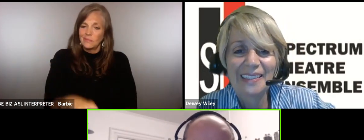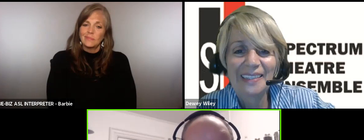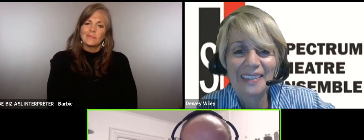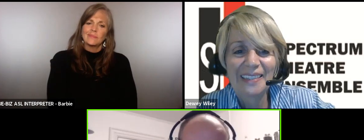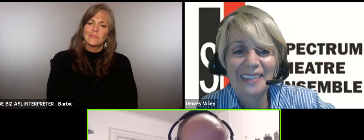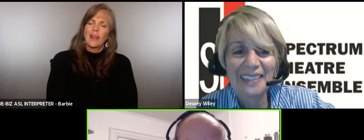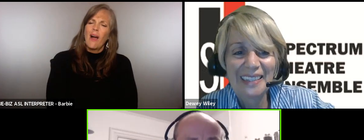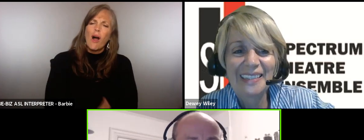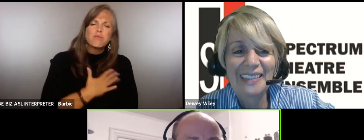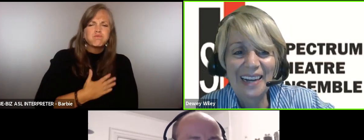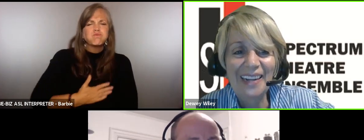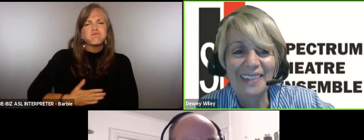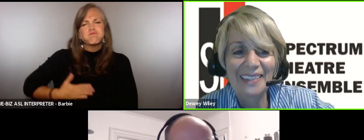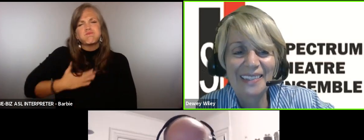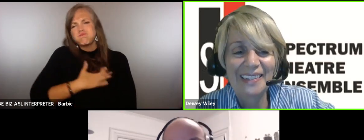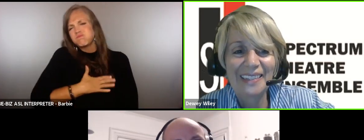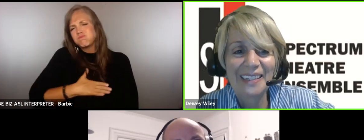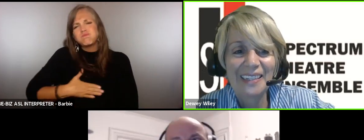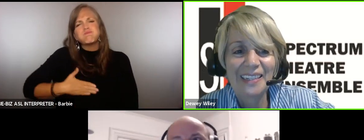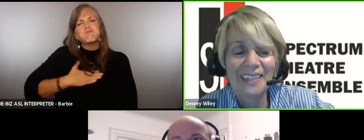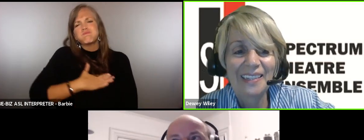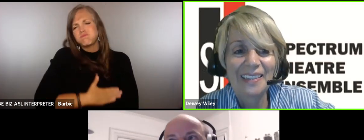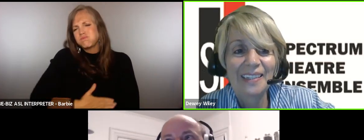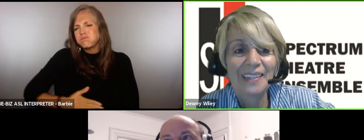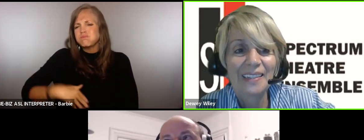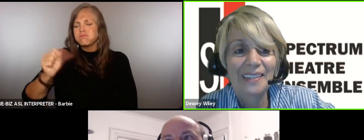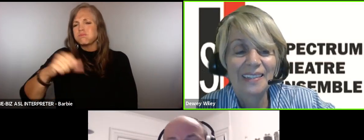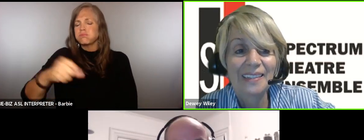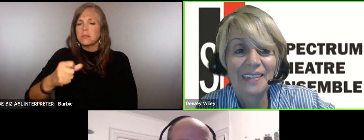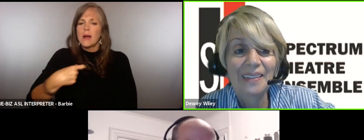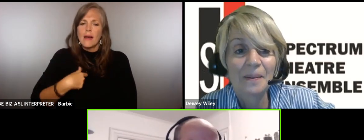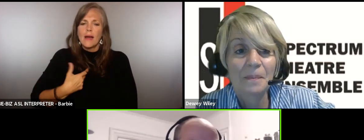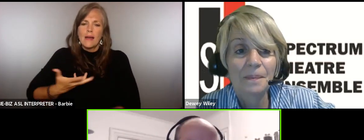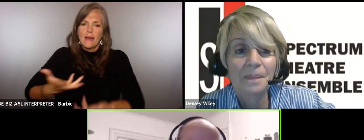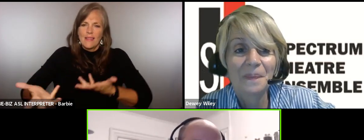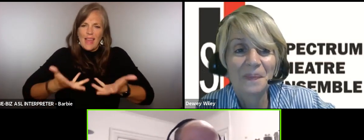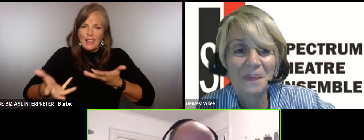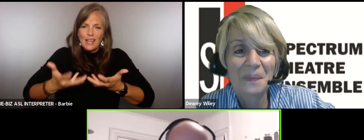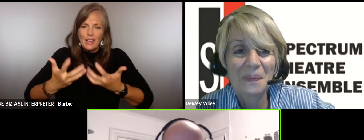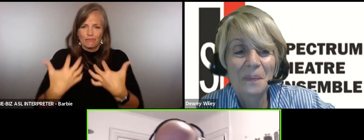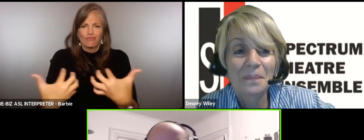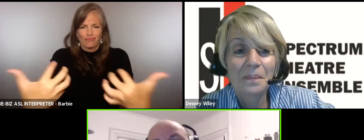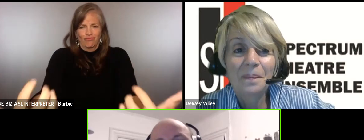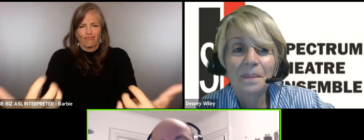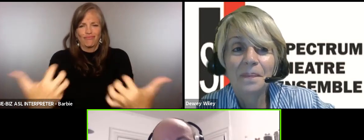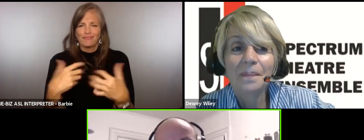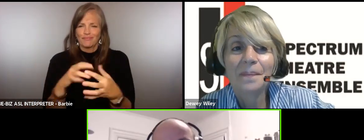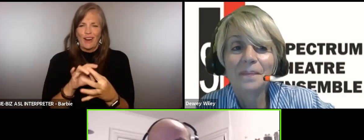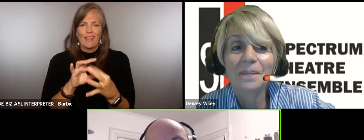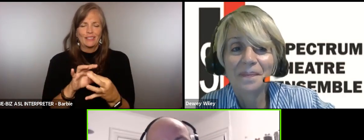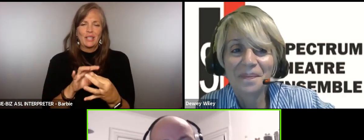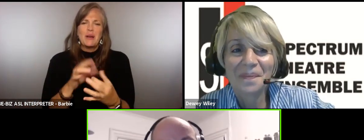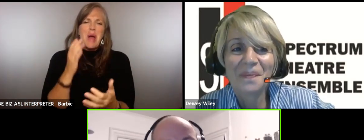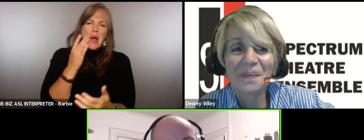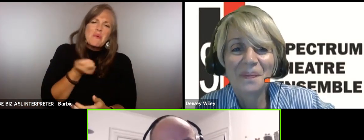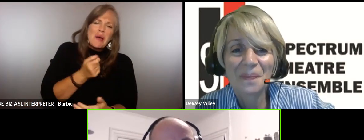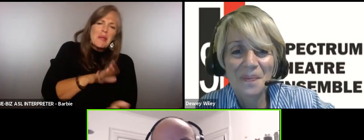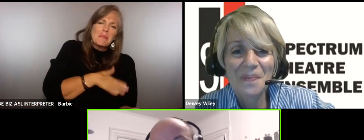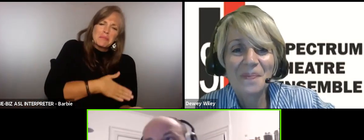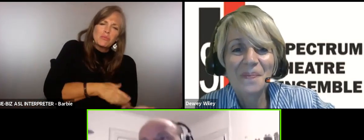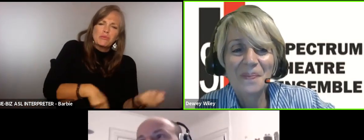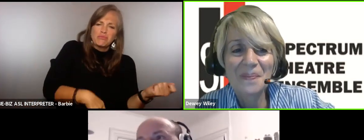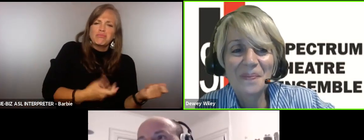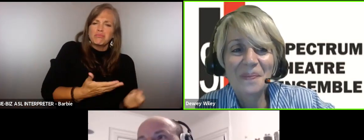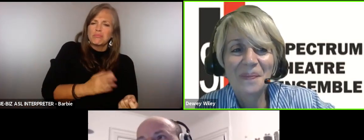know I had a ball out there and it also just you know the whole kinetic relationship with an audience which I knew a little bit from the music background before